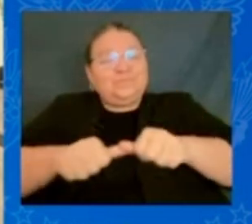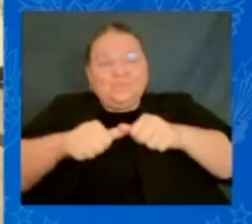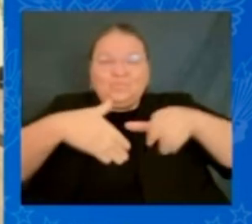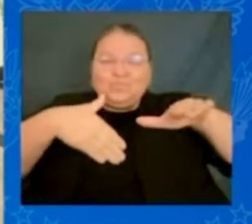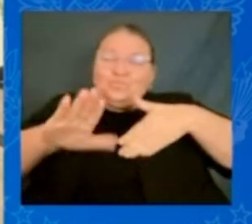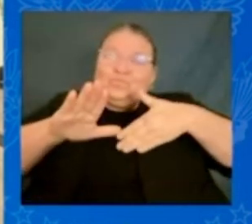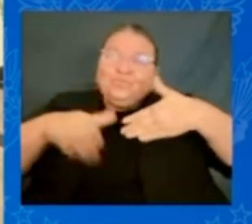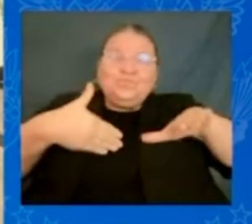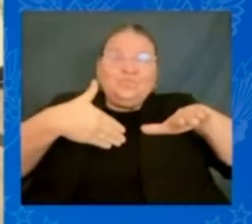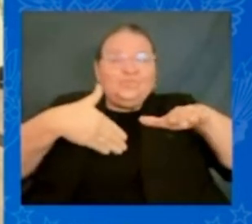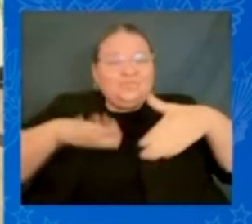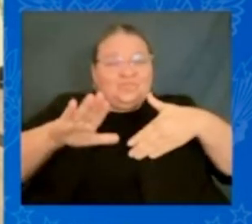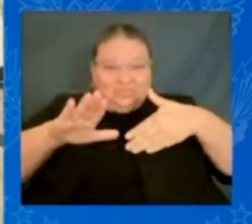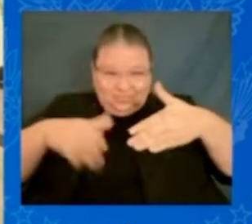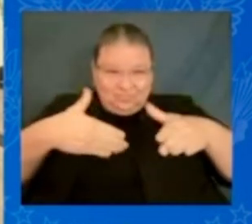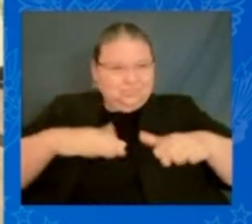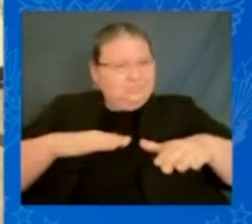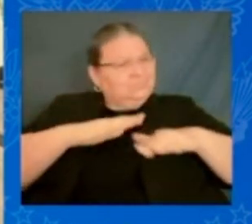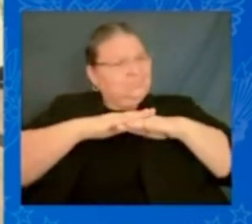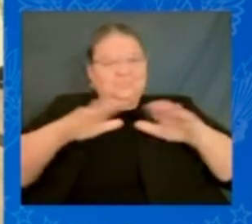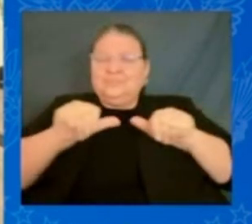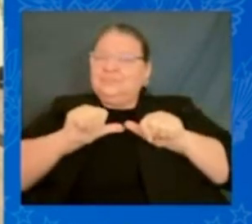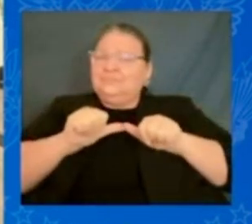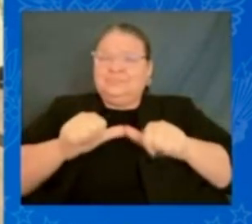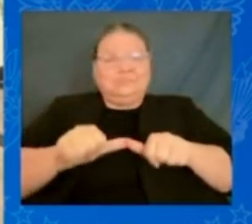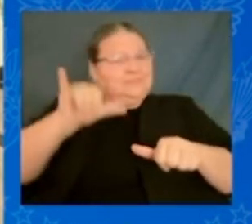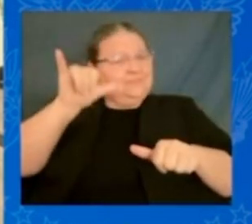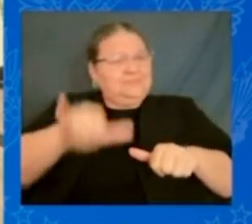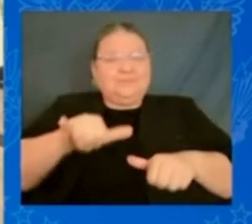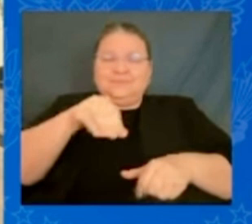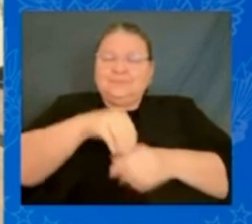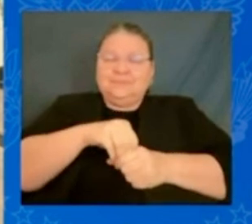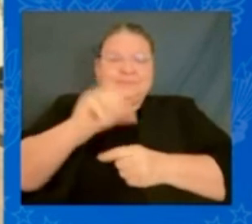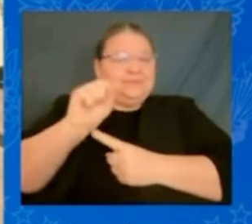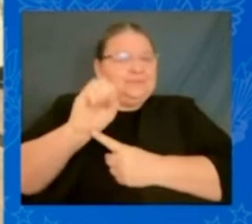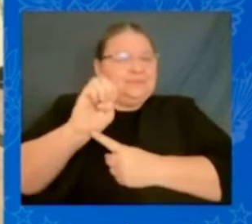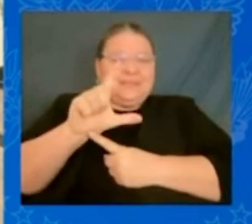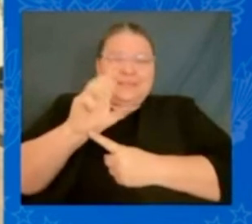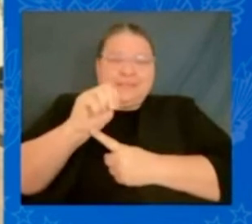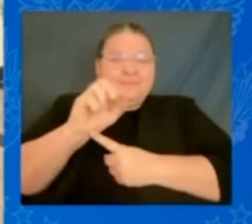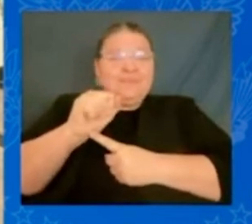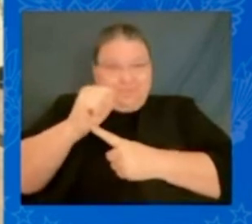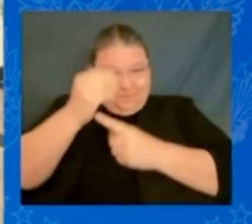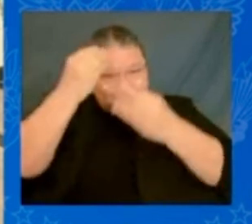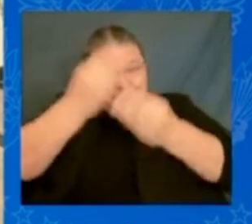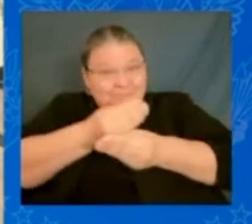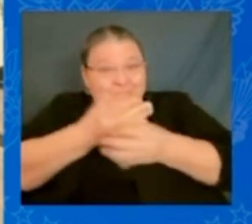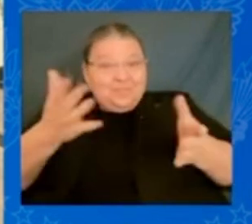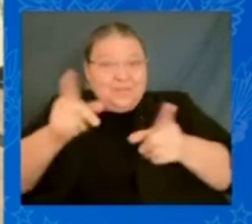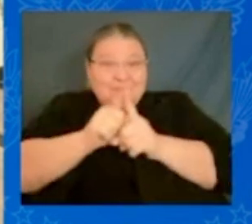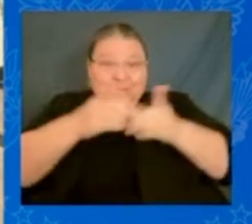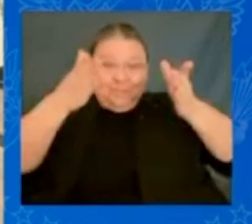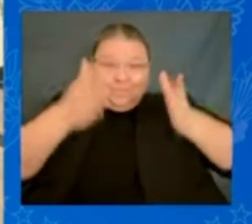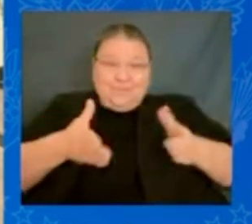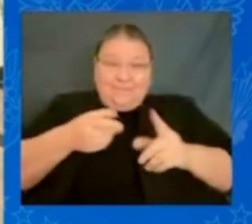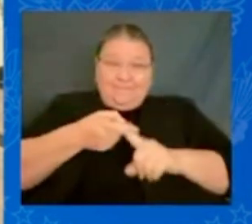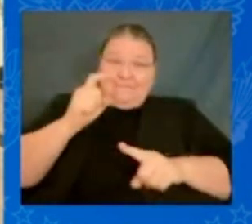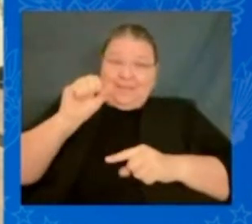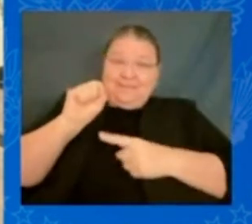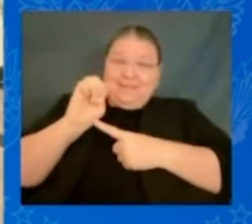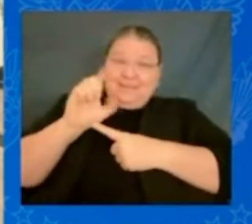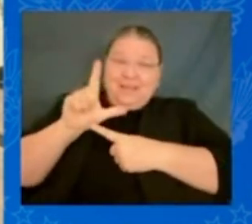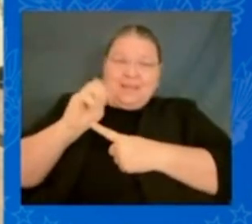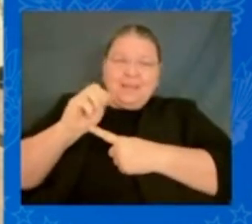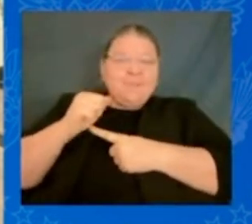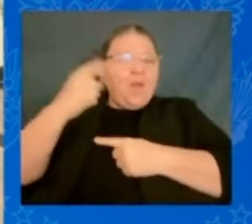in Selma I want you to know as a Selmian we will always welcome the world to Selma